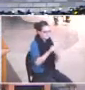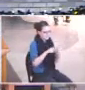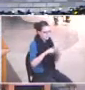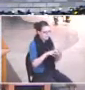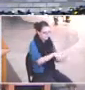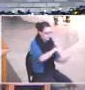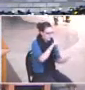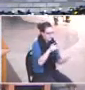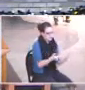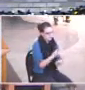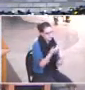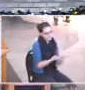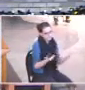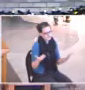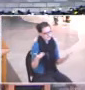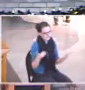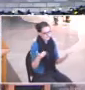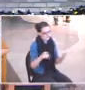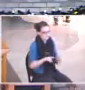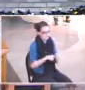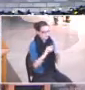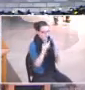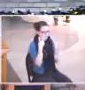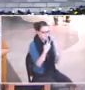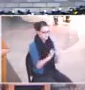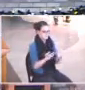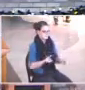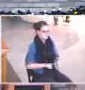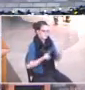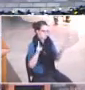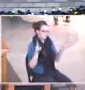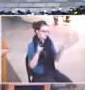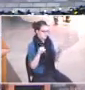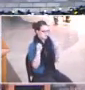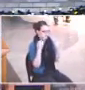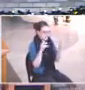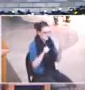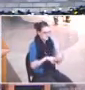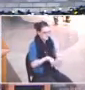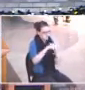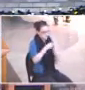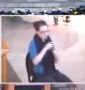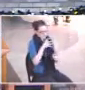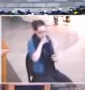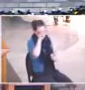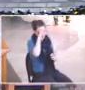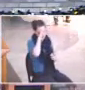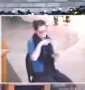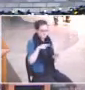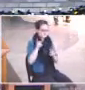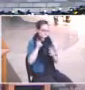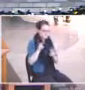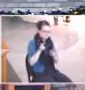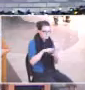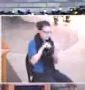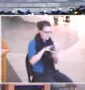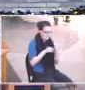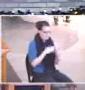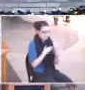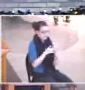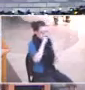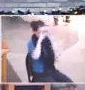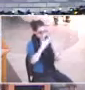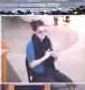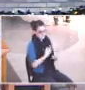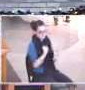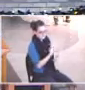things, have our horizons expanded. There's a lot we can learn from our parents. My son and I have these